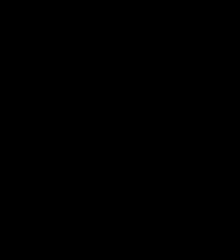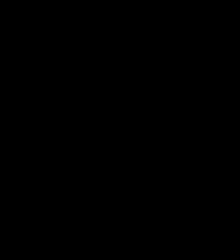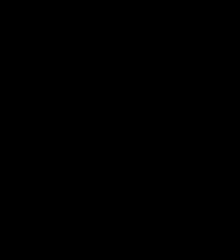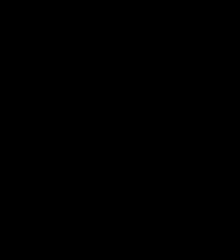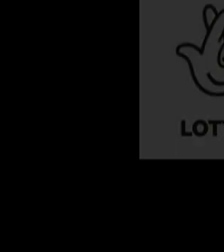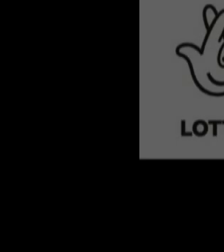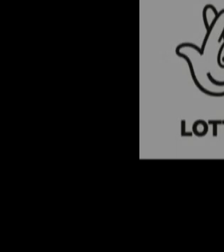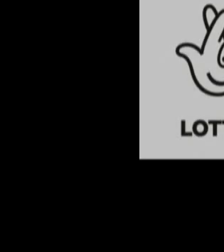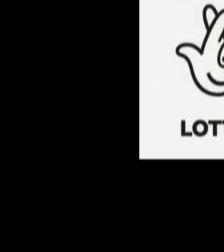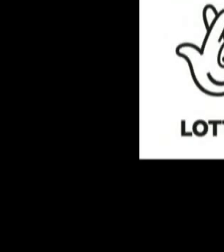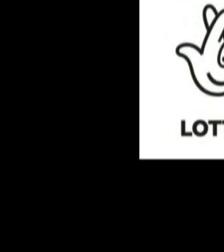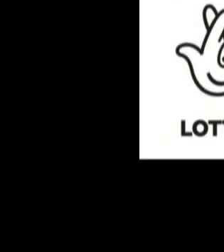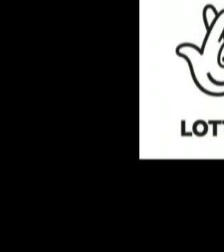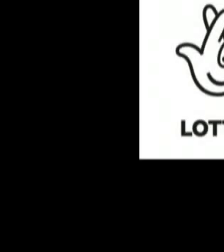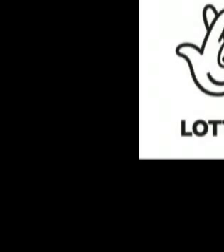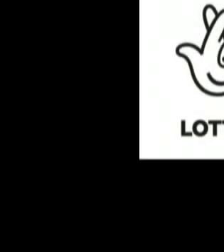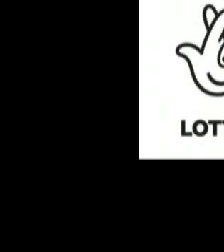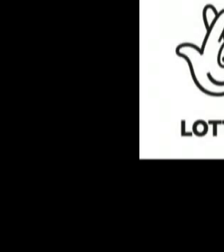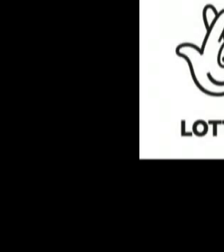Bye! Bye!